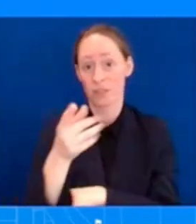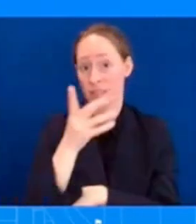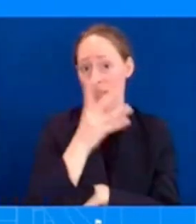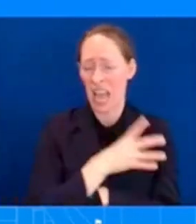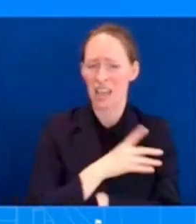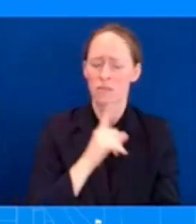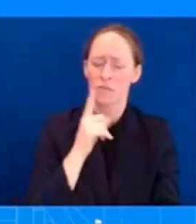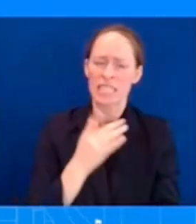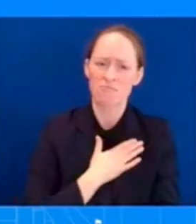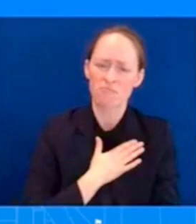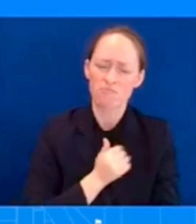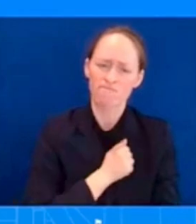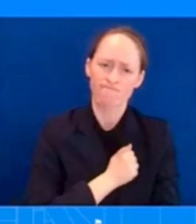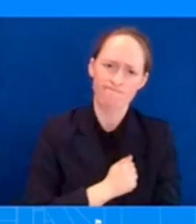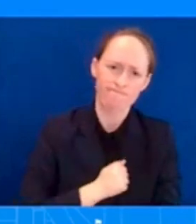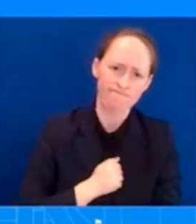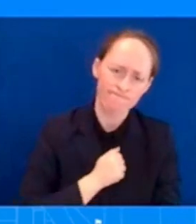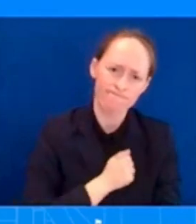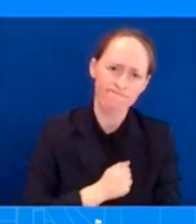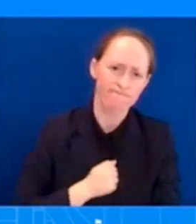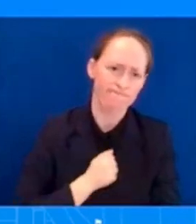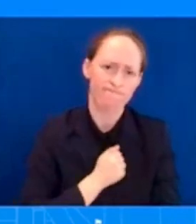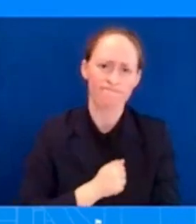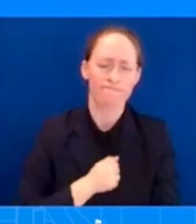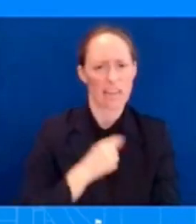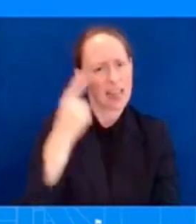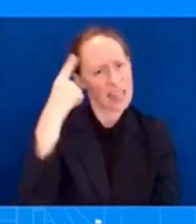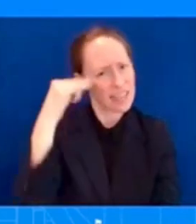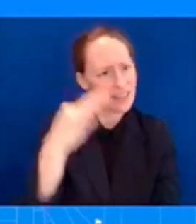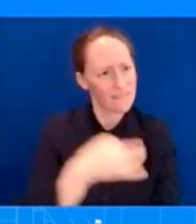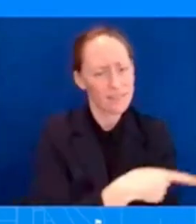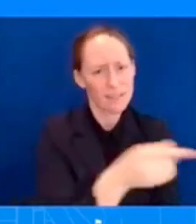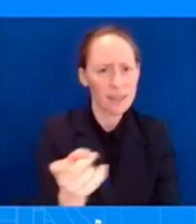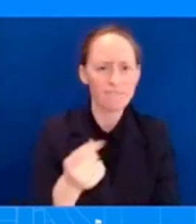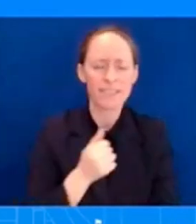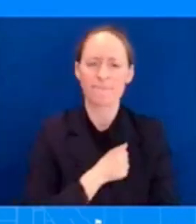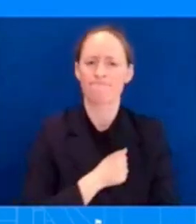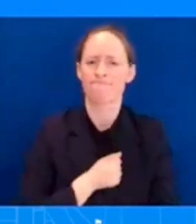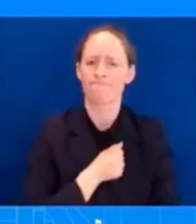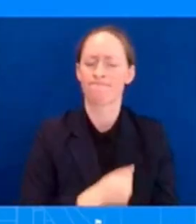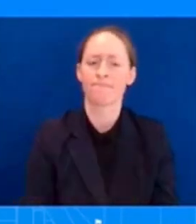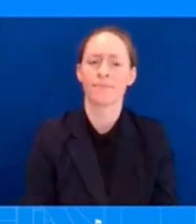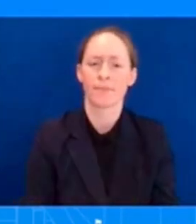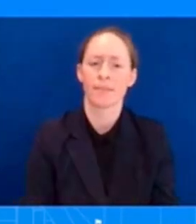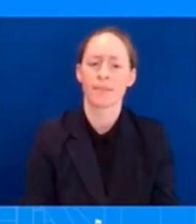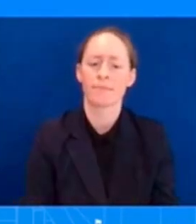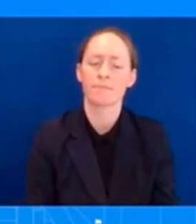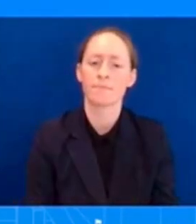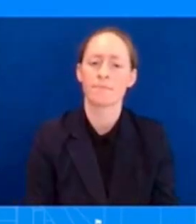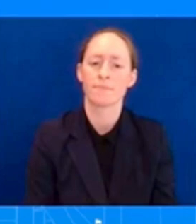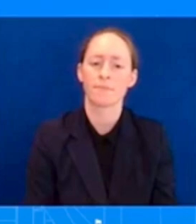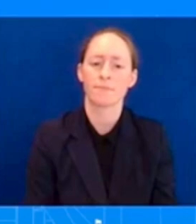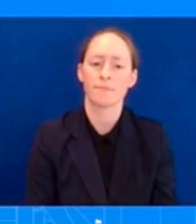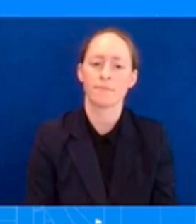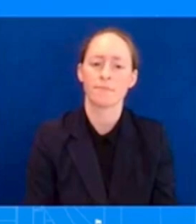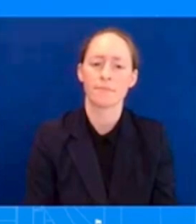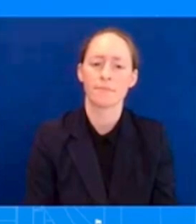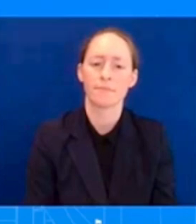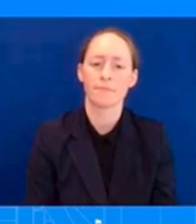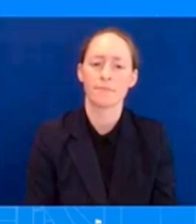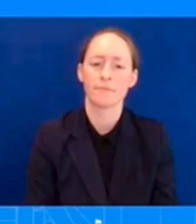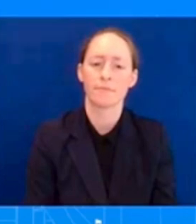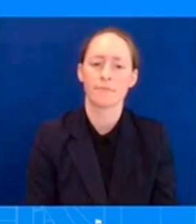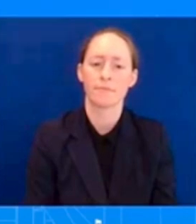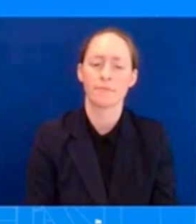this whole-of-government approach. That is not going to stop. The President has also committed to being there for the government of Hawaii, the people of Maui,